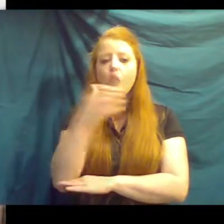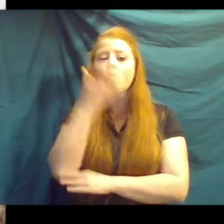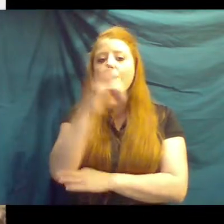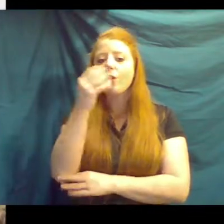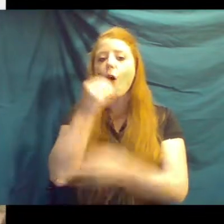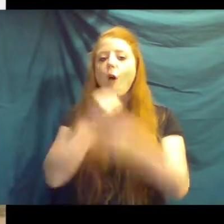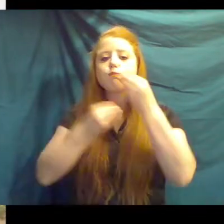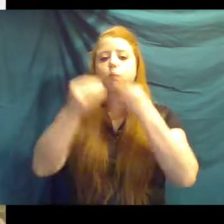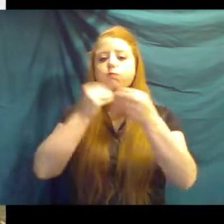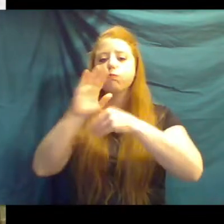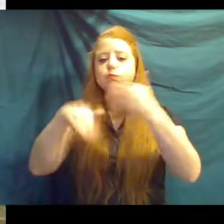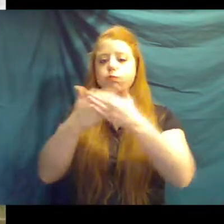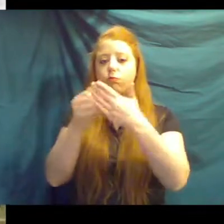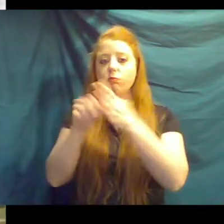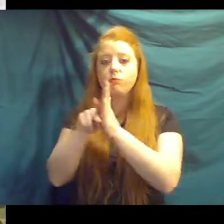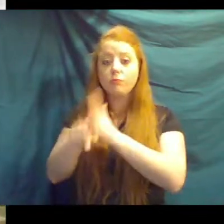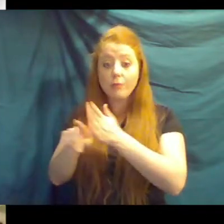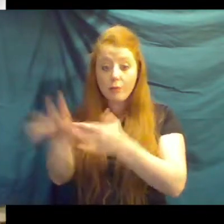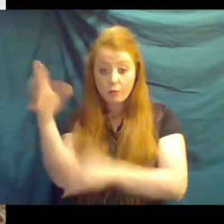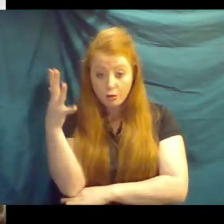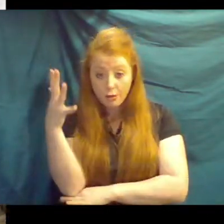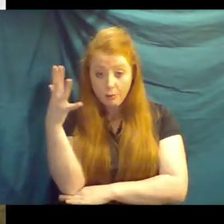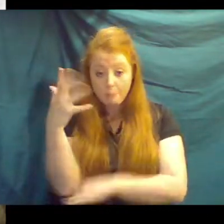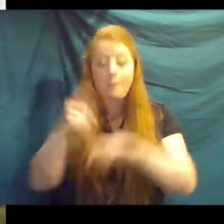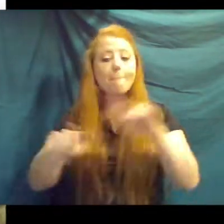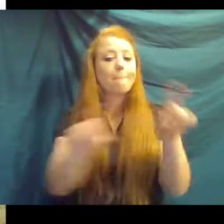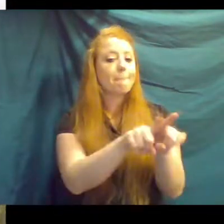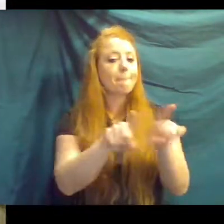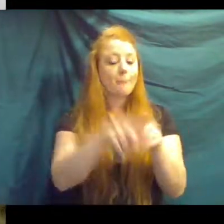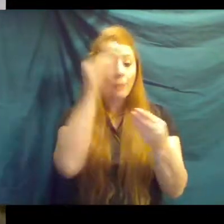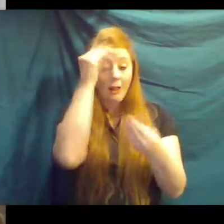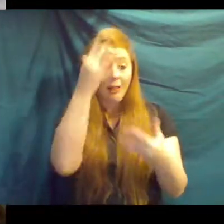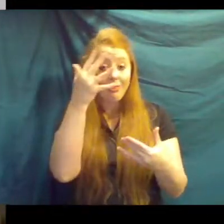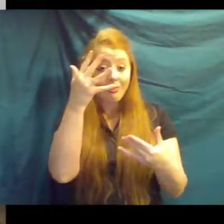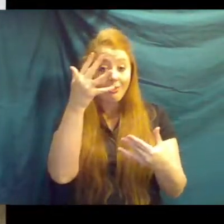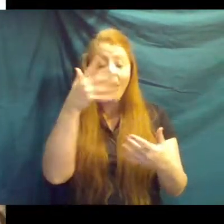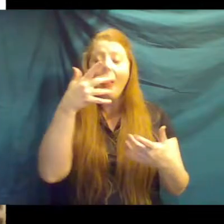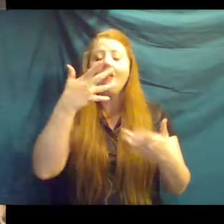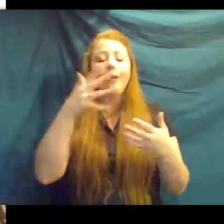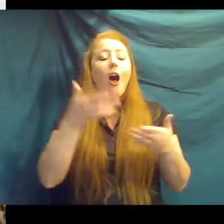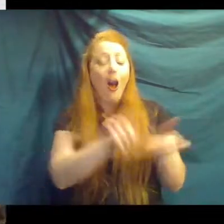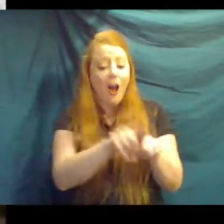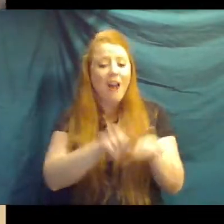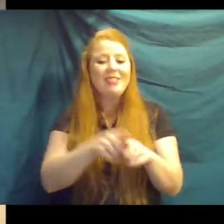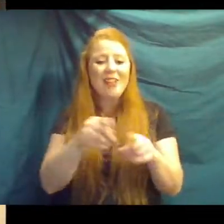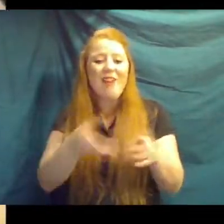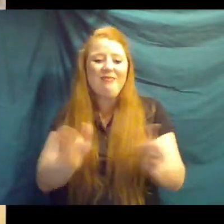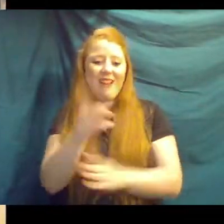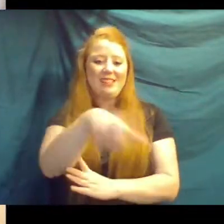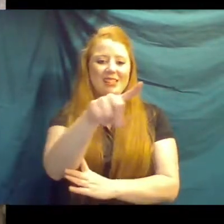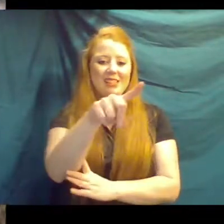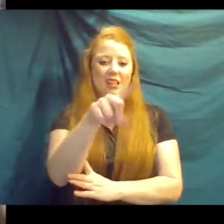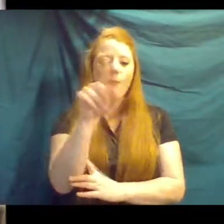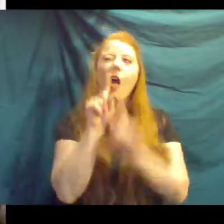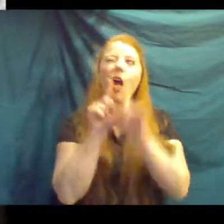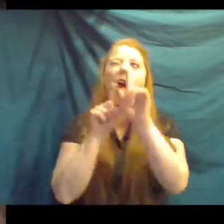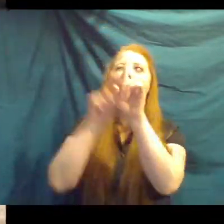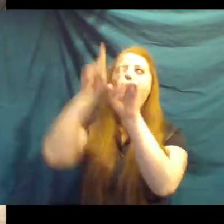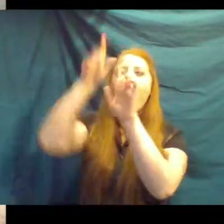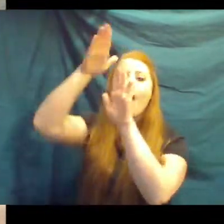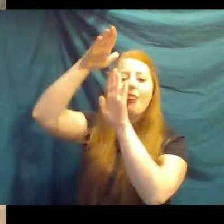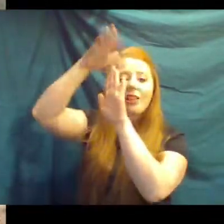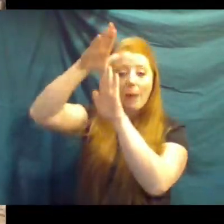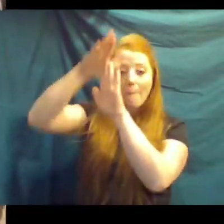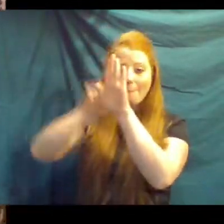once. But it also allows them to get to the tippy top leaves that are left because they will eat all day long. They're